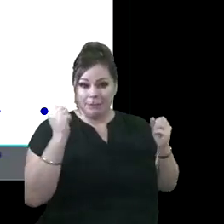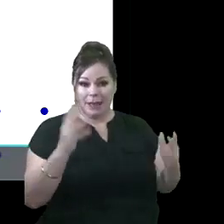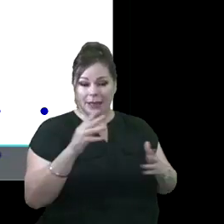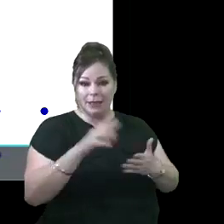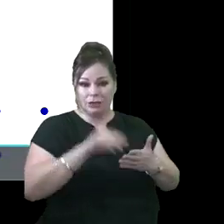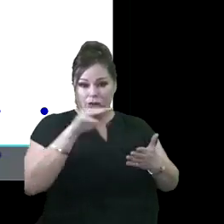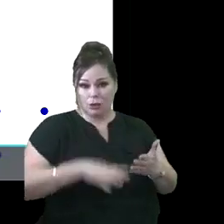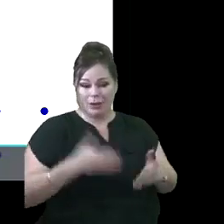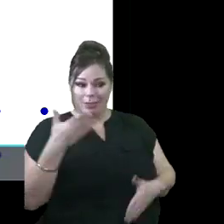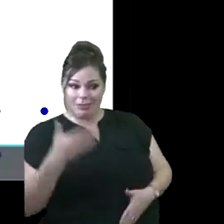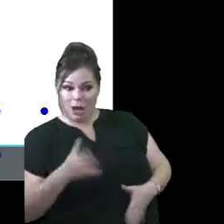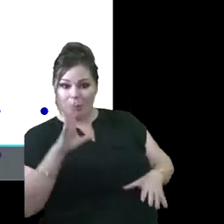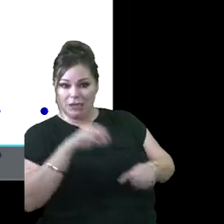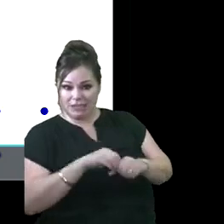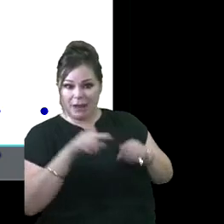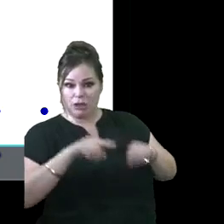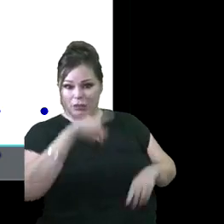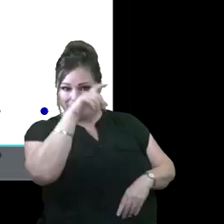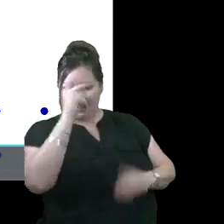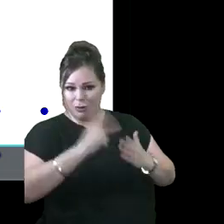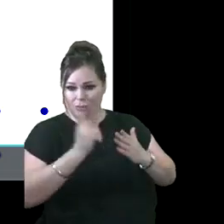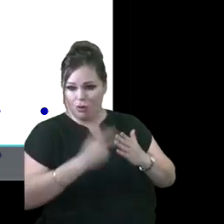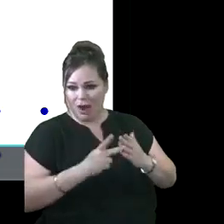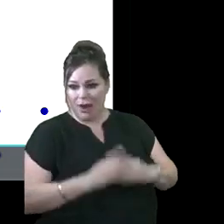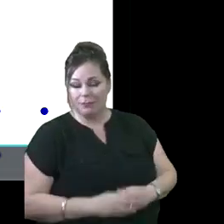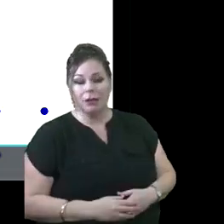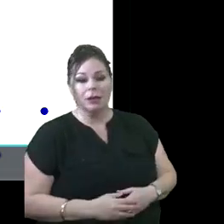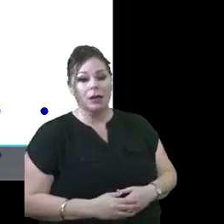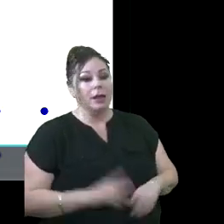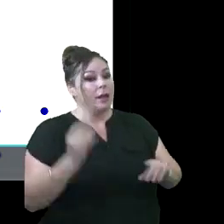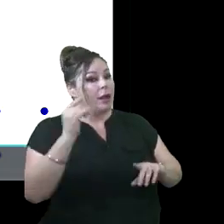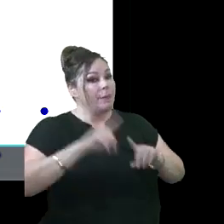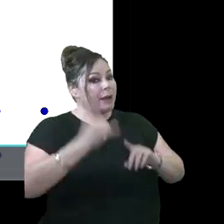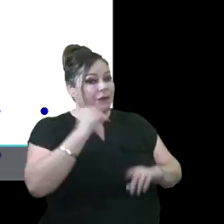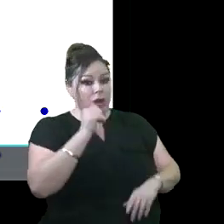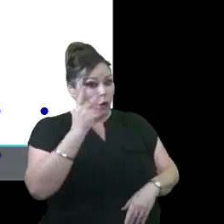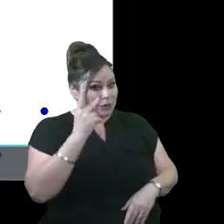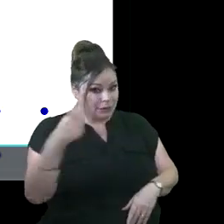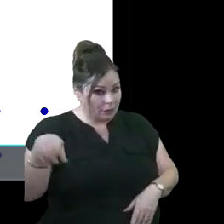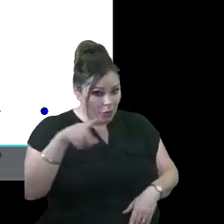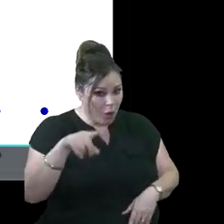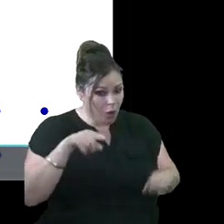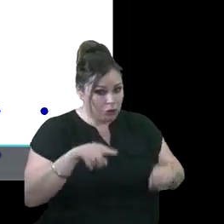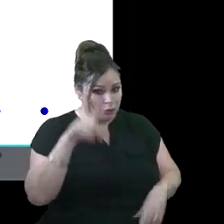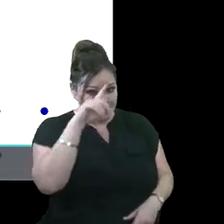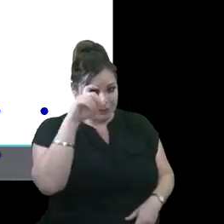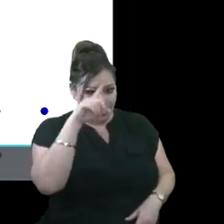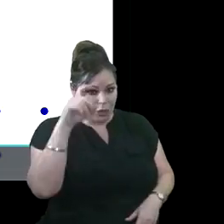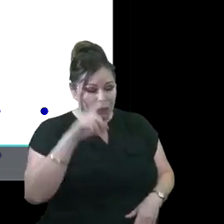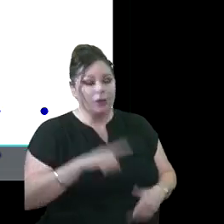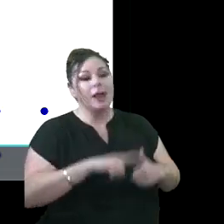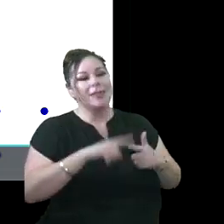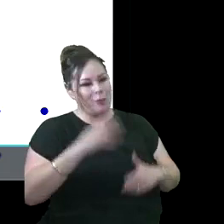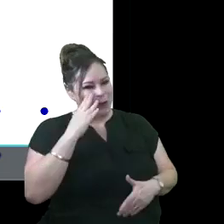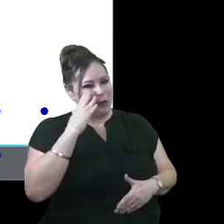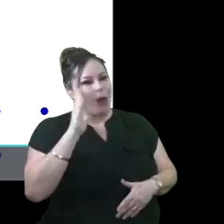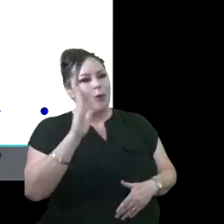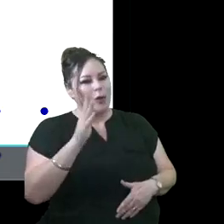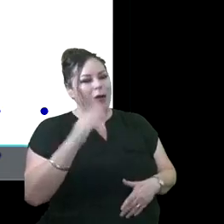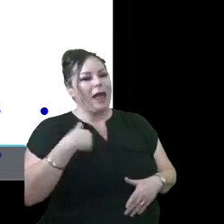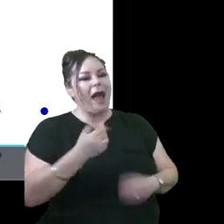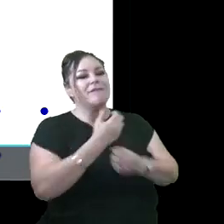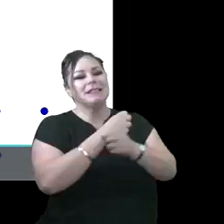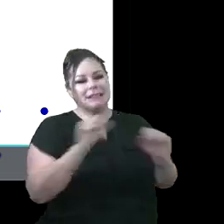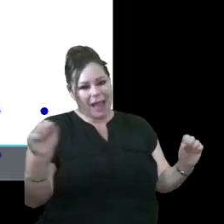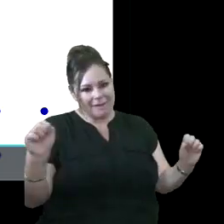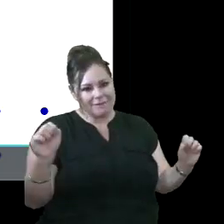scholars participating in those programs. But if we do not see scholars participating in those programs, we know that they're going to have a